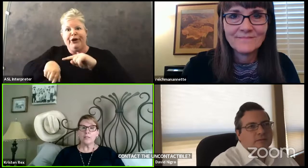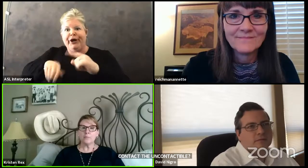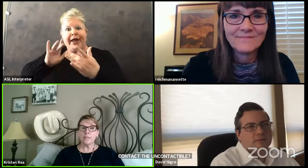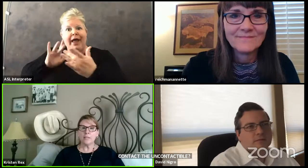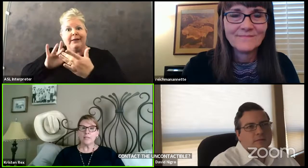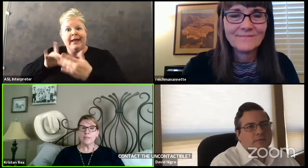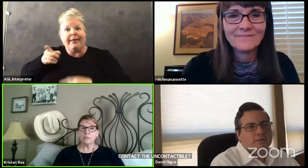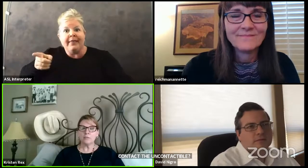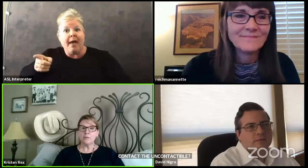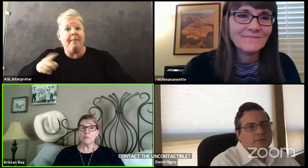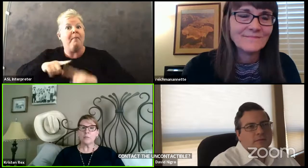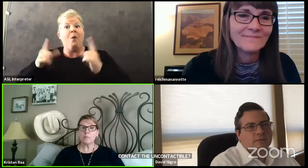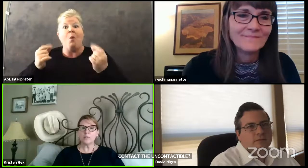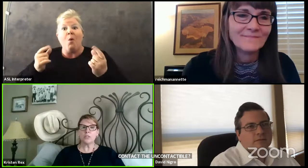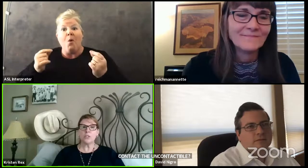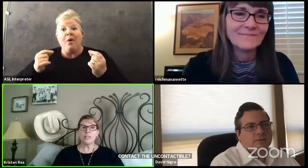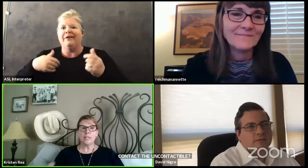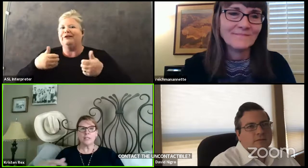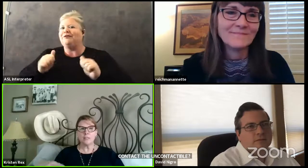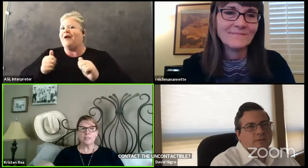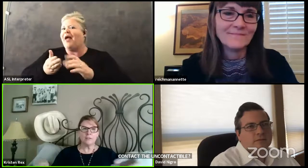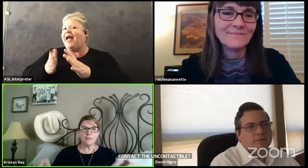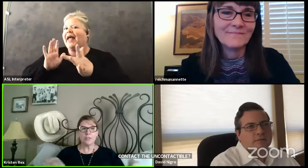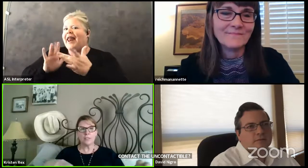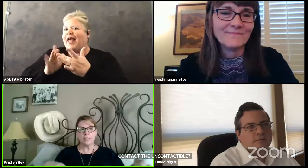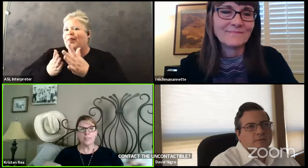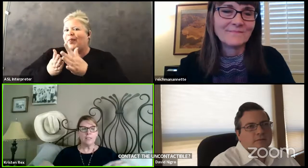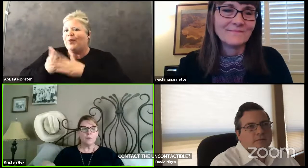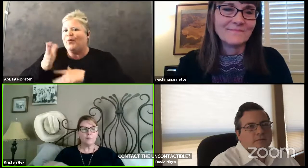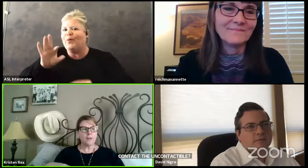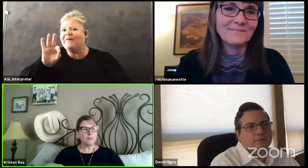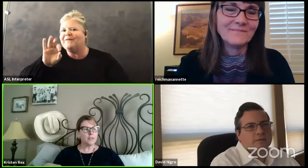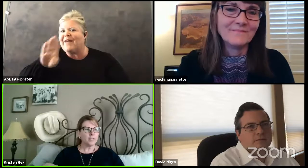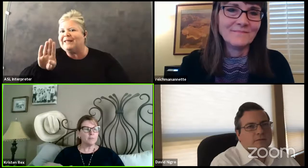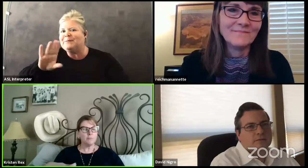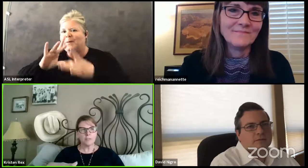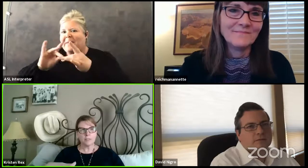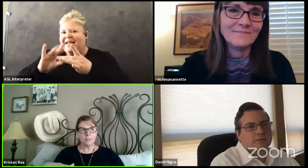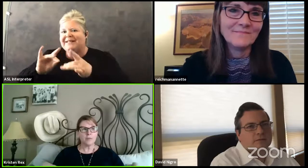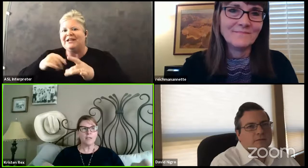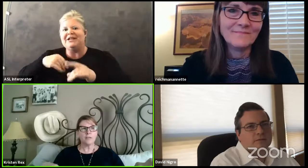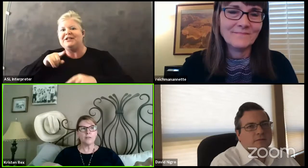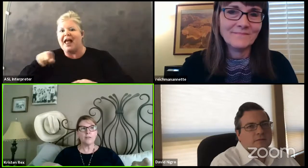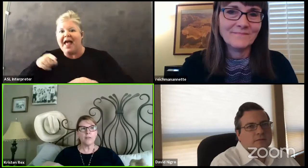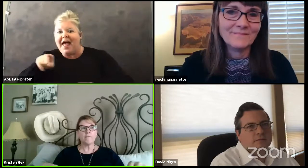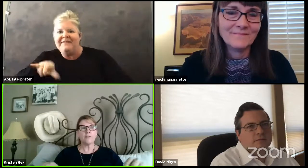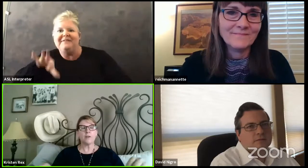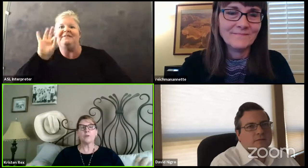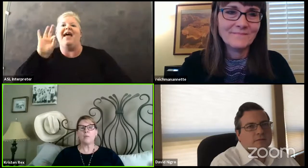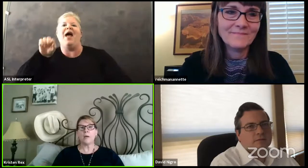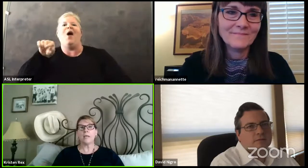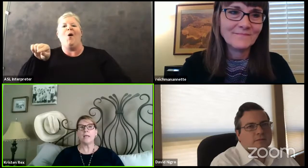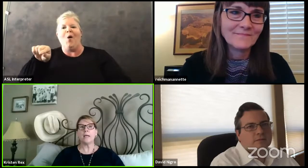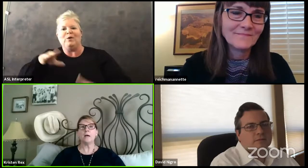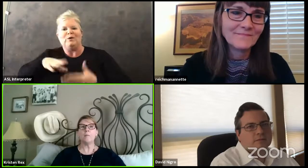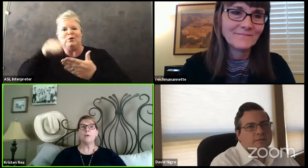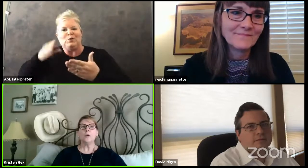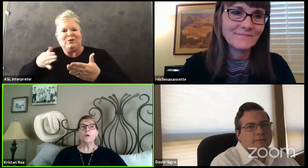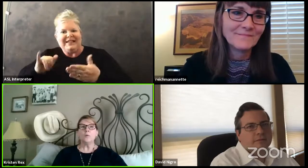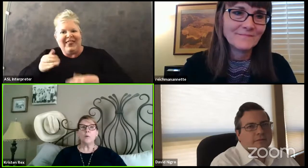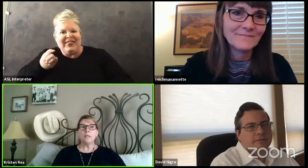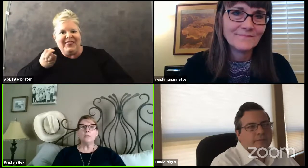started connecting through Facebook messaging and eventually we found the kid was still there and they found a way.